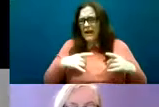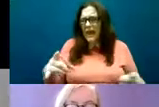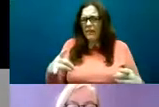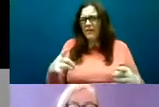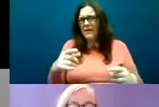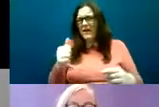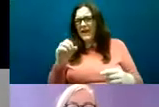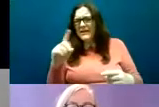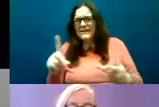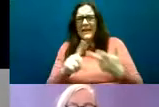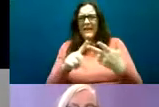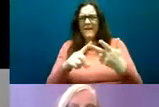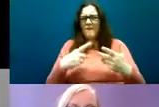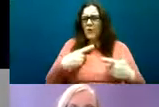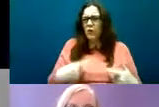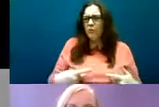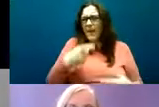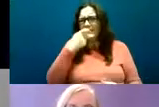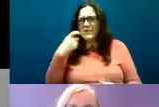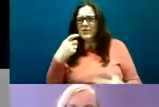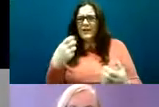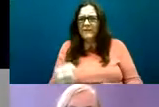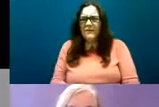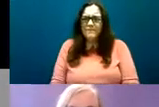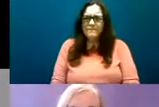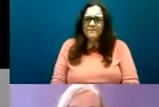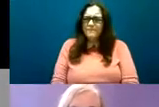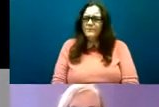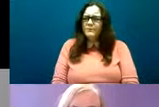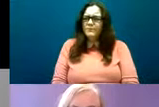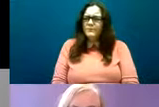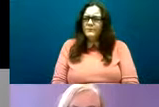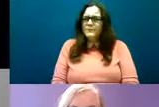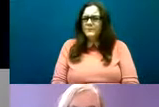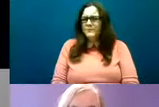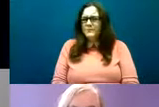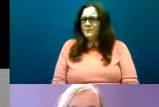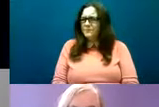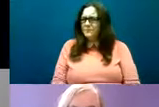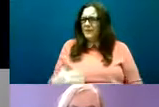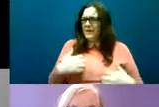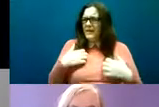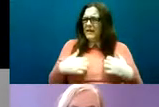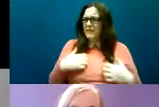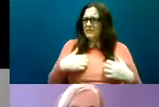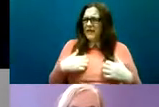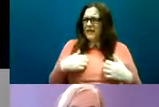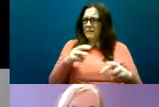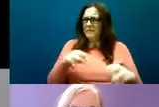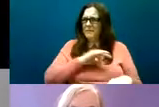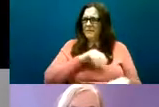interestingly the practitioners themselves identified gaps in their knowledge and skills